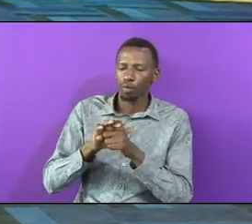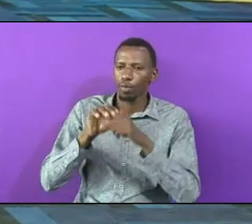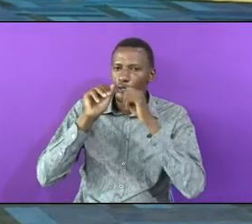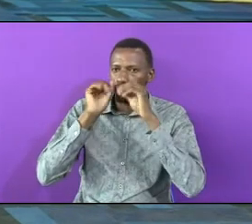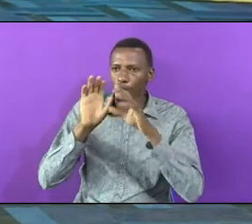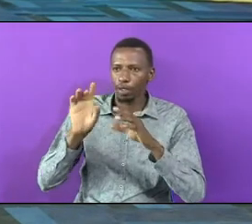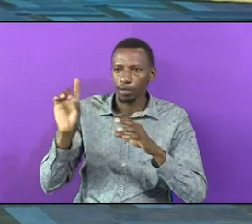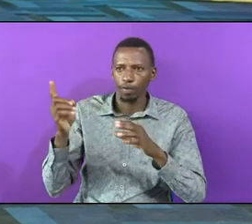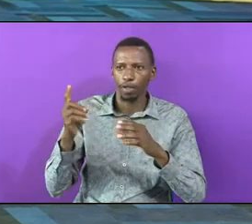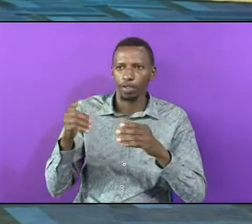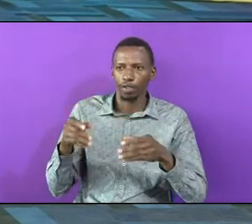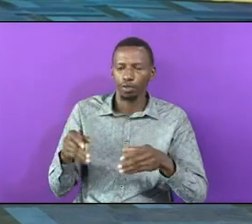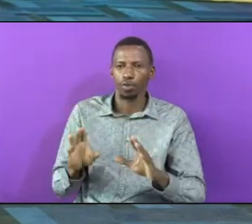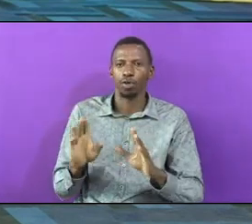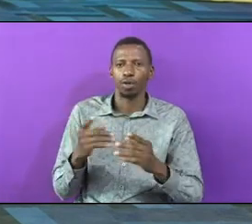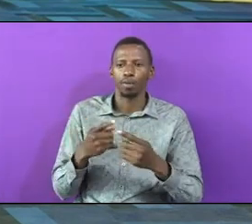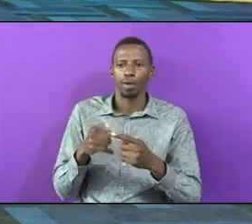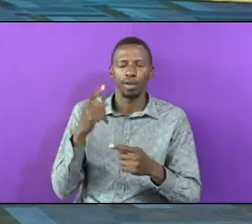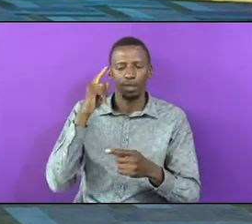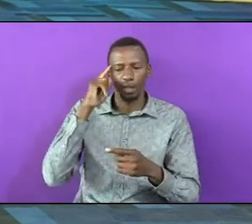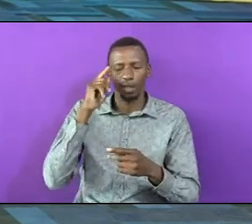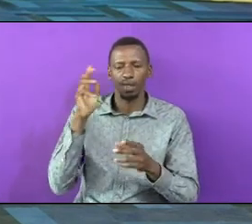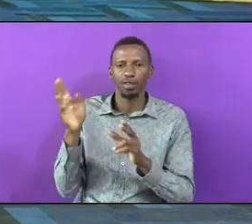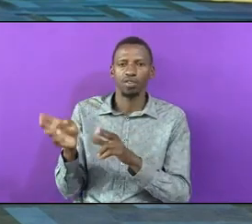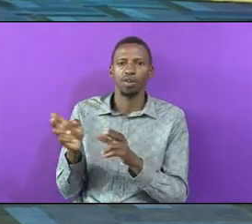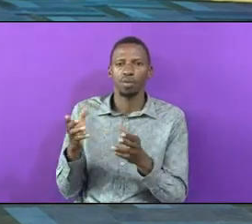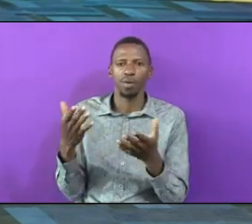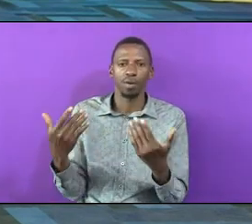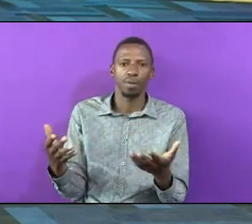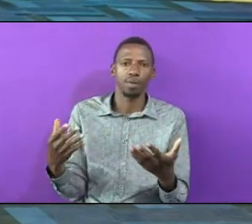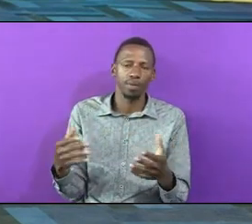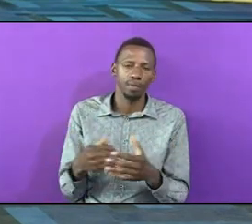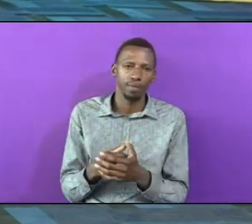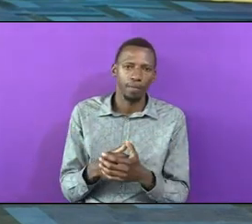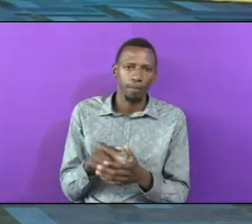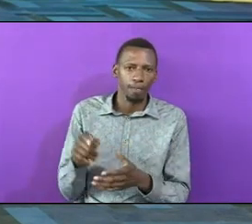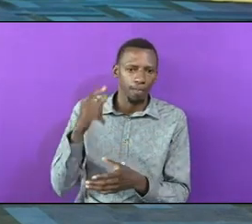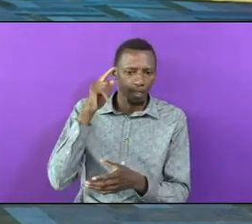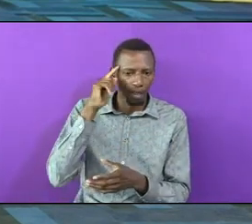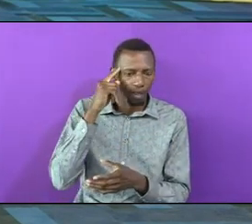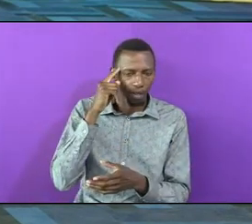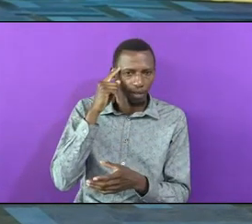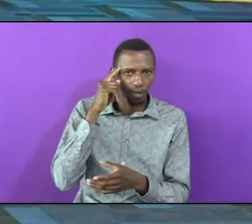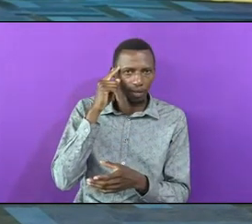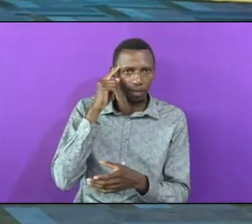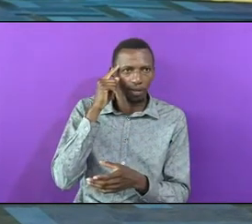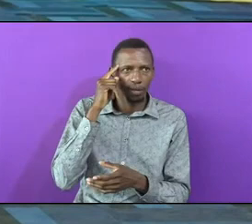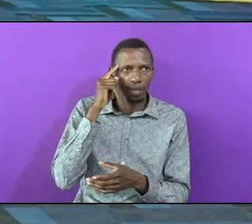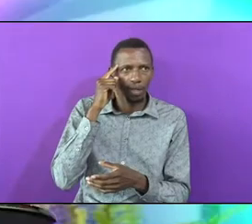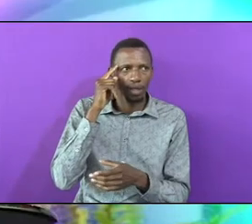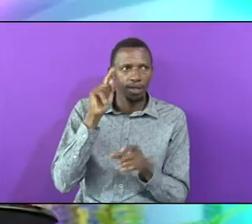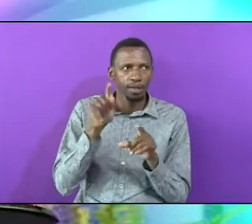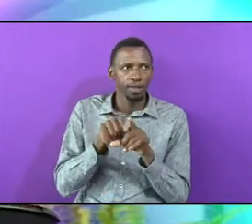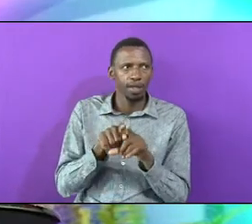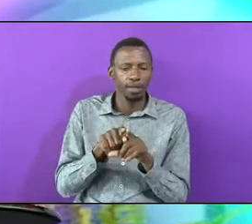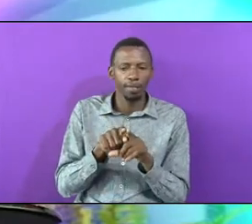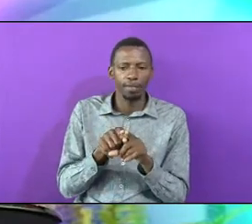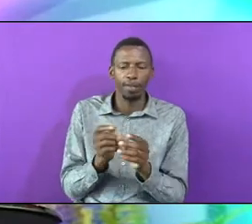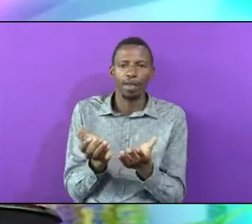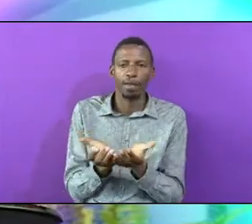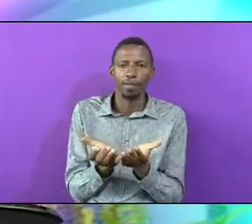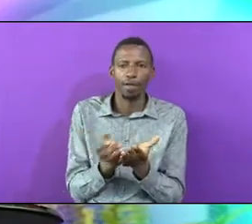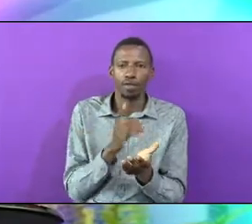But He Took Them Lifely He Sold Them For A Plate Of The Soup Of Soup Of Lentils